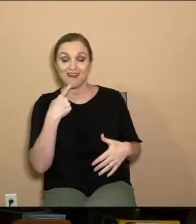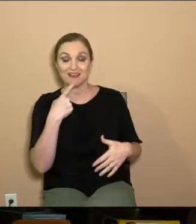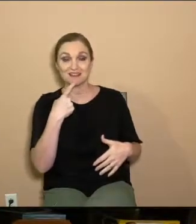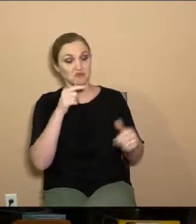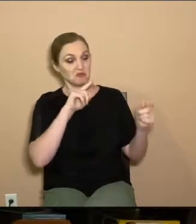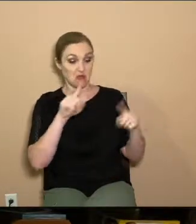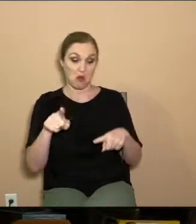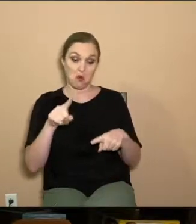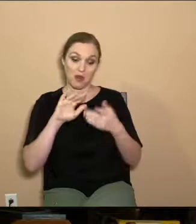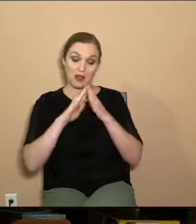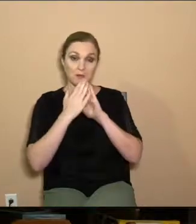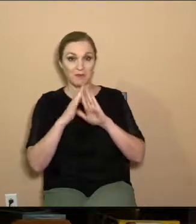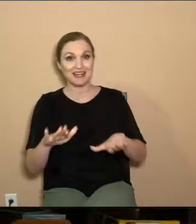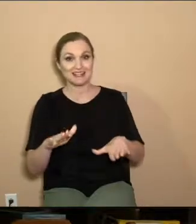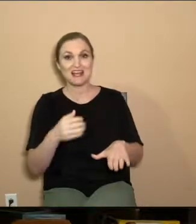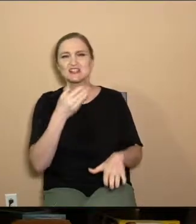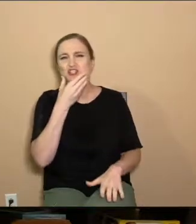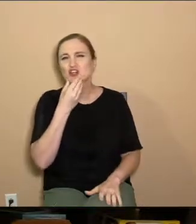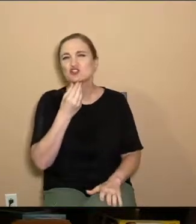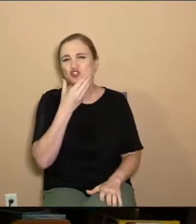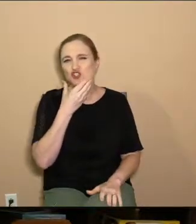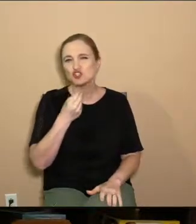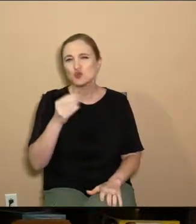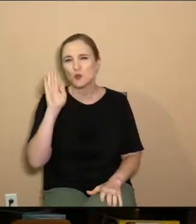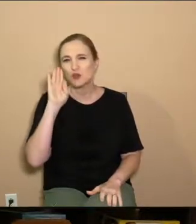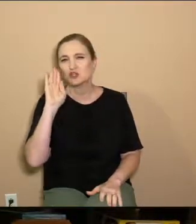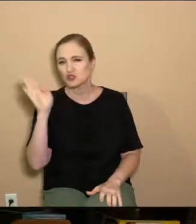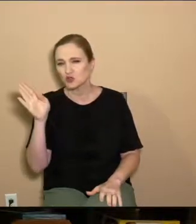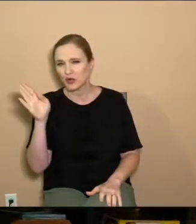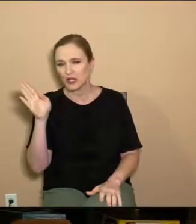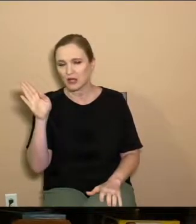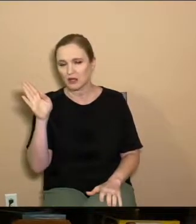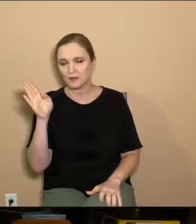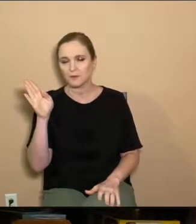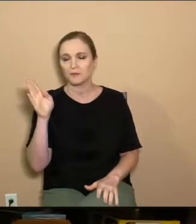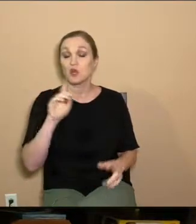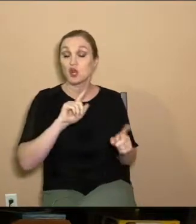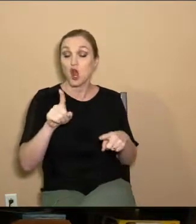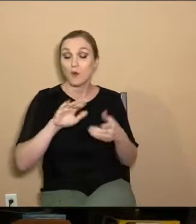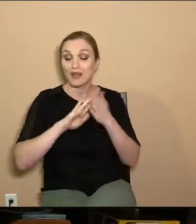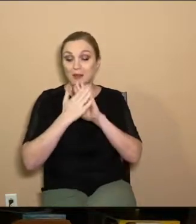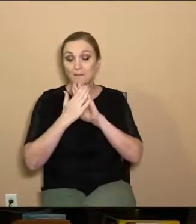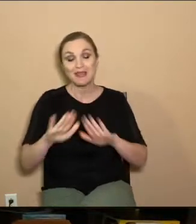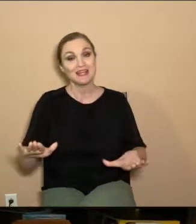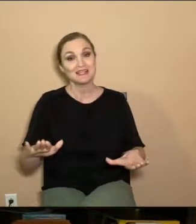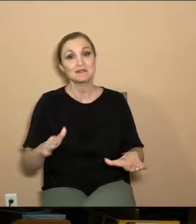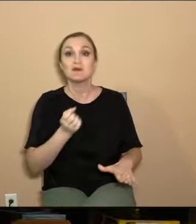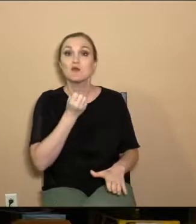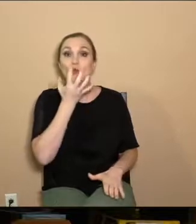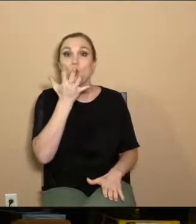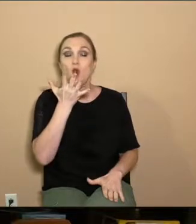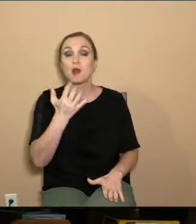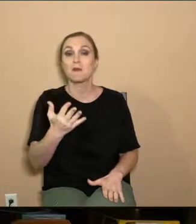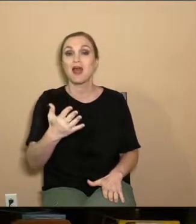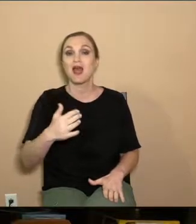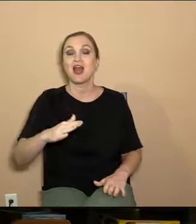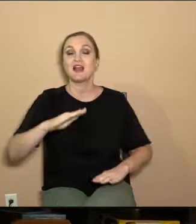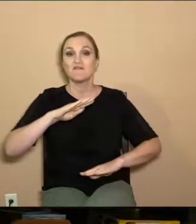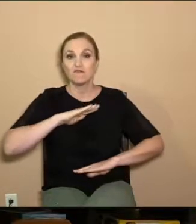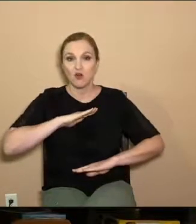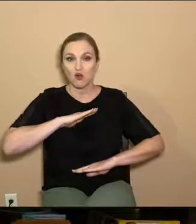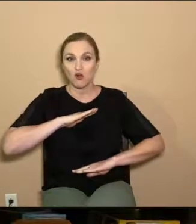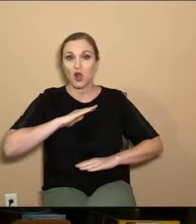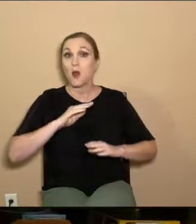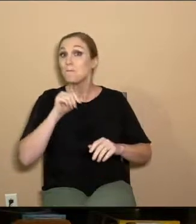go in peace, which is a standard Hebrew farewell, go in peace, be warm and filled without